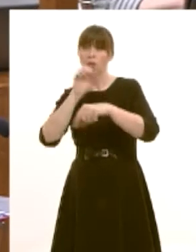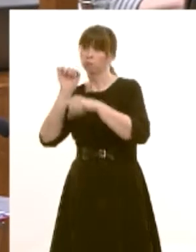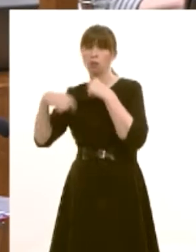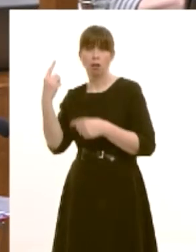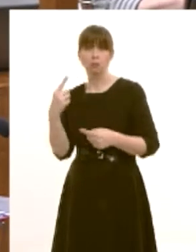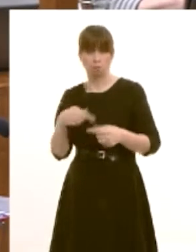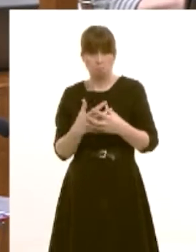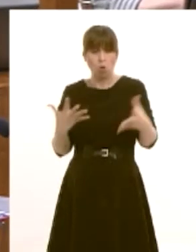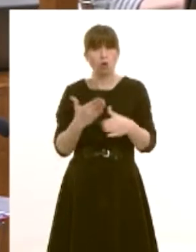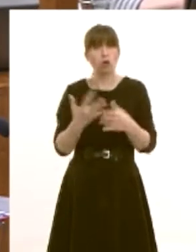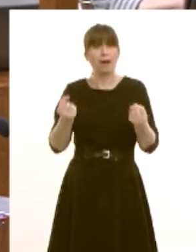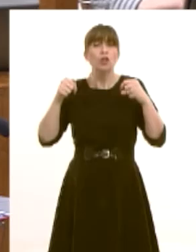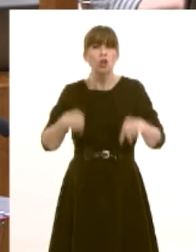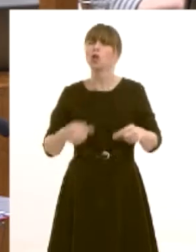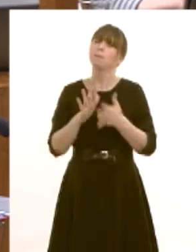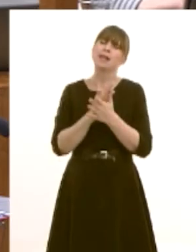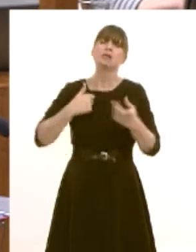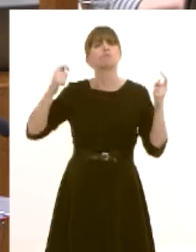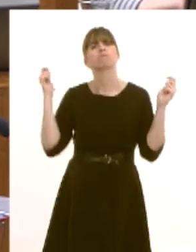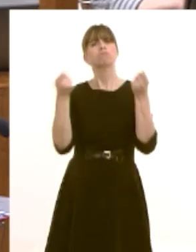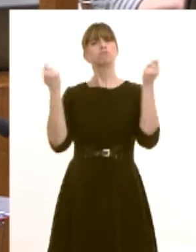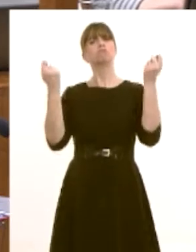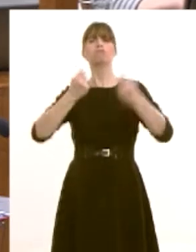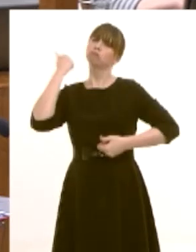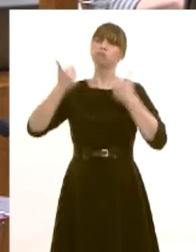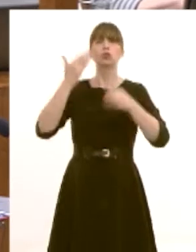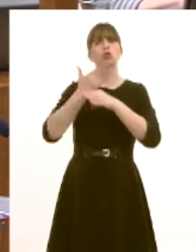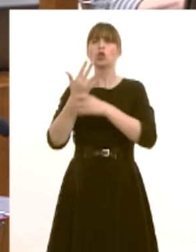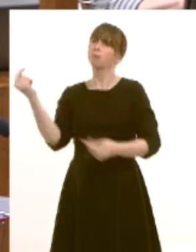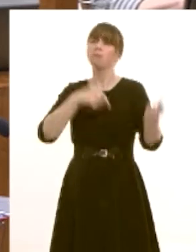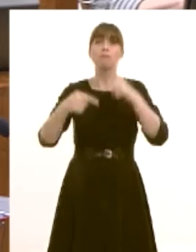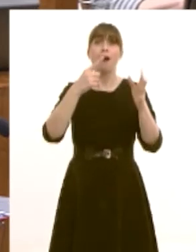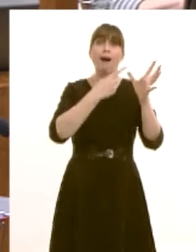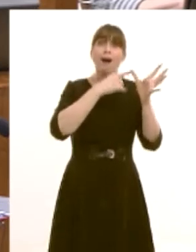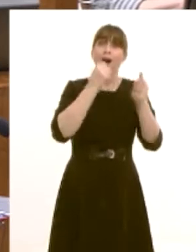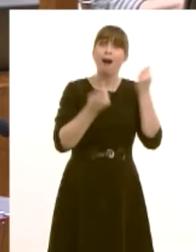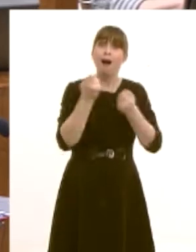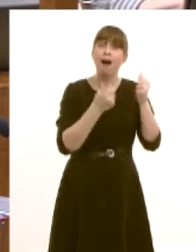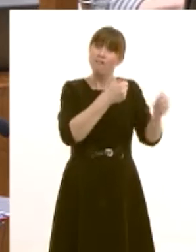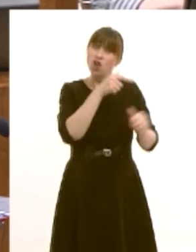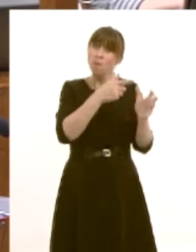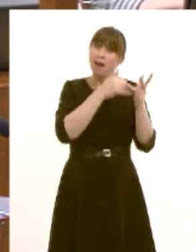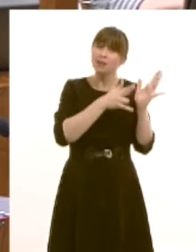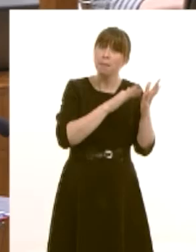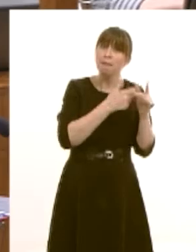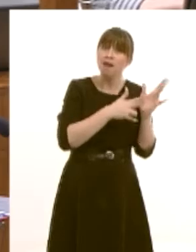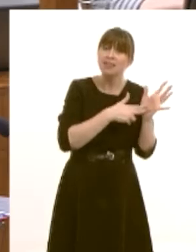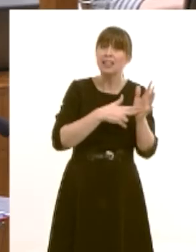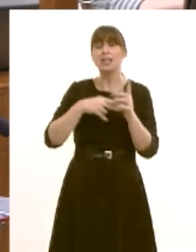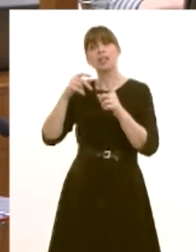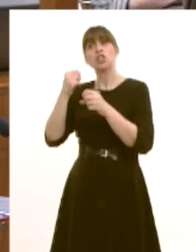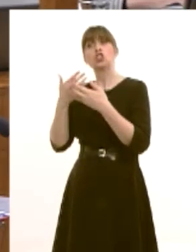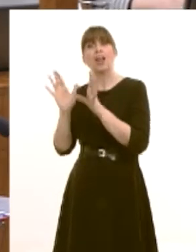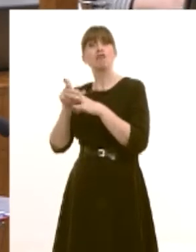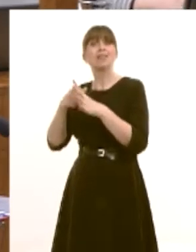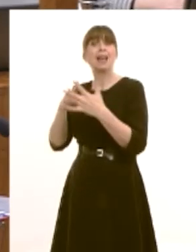is a significant achievement we've been hugely successful in bringing jobs into wales aston martin was one example general uh dynamics last week